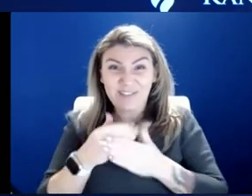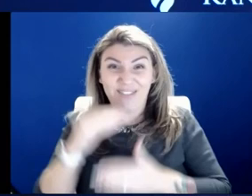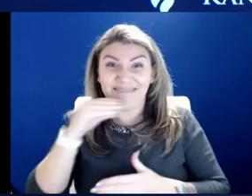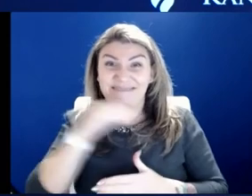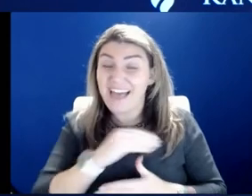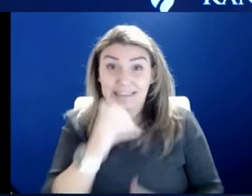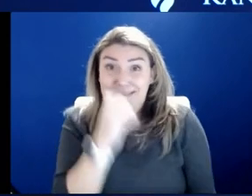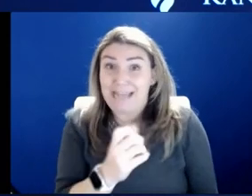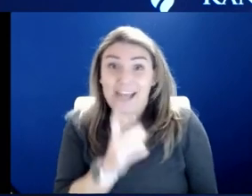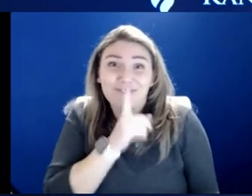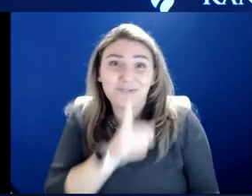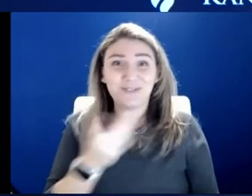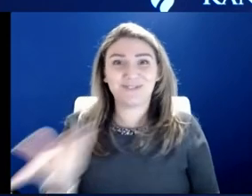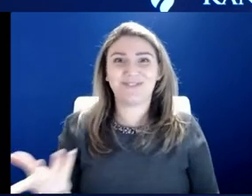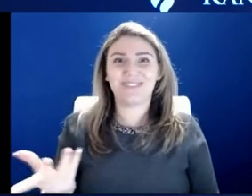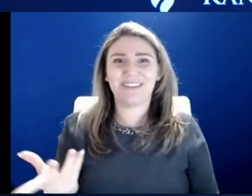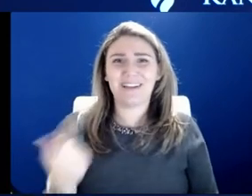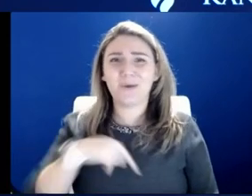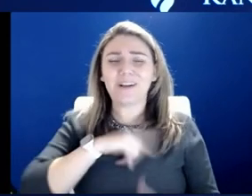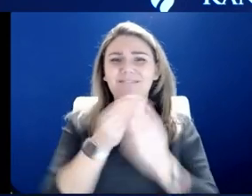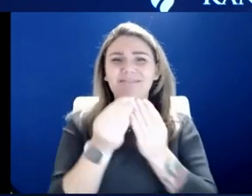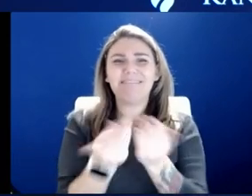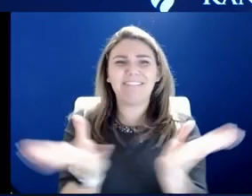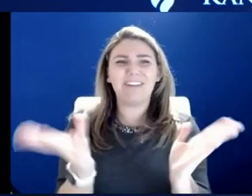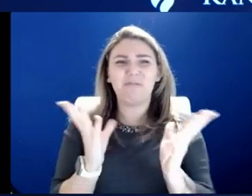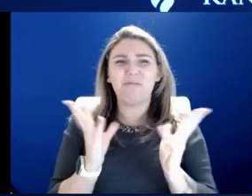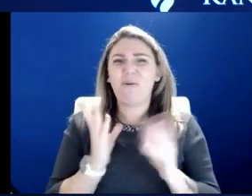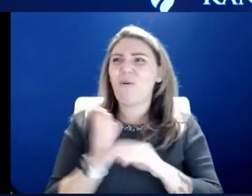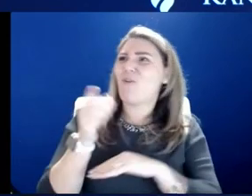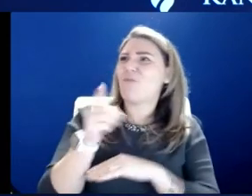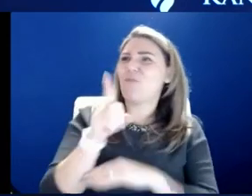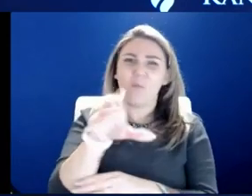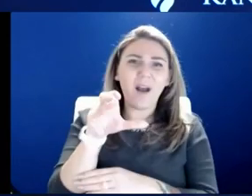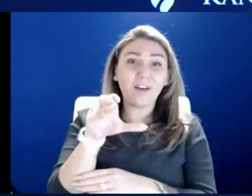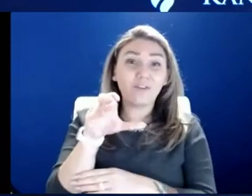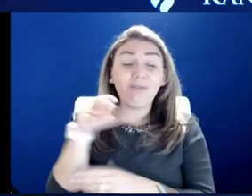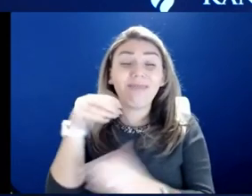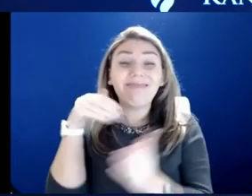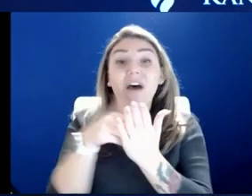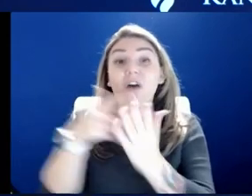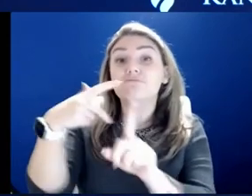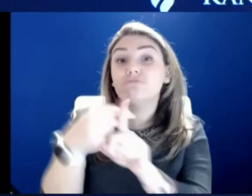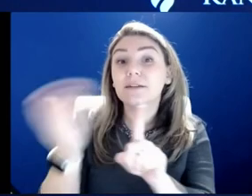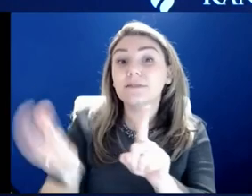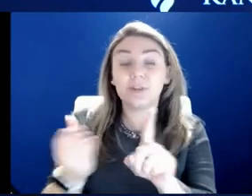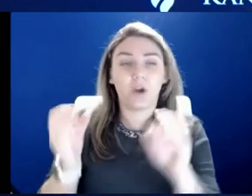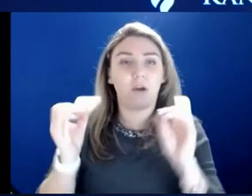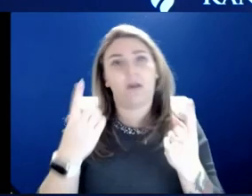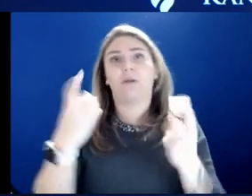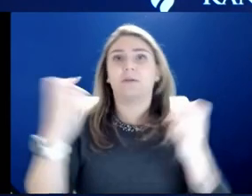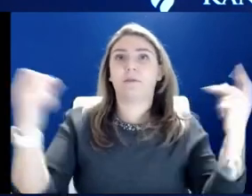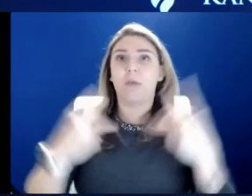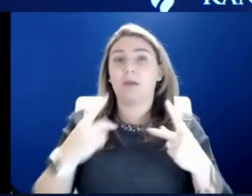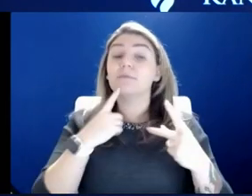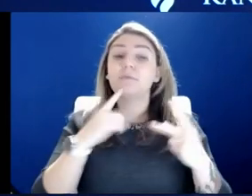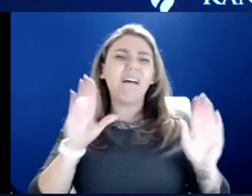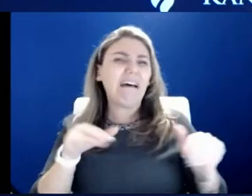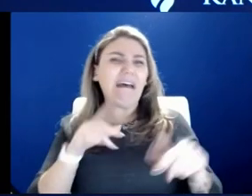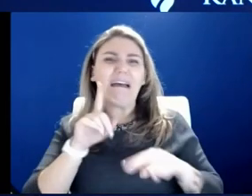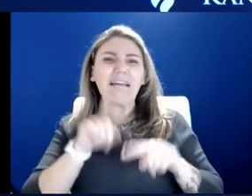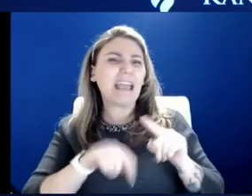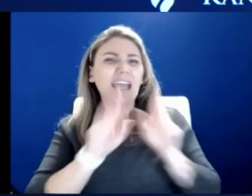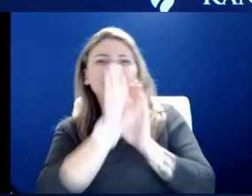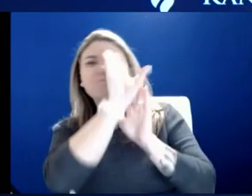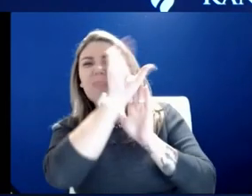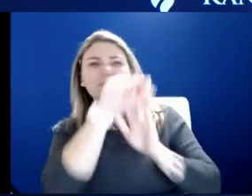isn't true. We've given over well over a hundred thousand shots here and nobody's come back to us and said, yeah, I can't shoot my, I can't shoot baskets